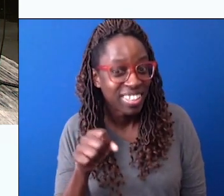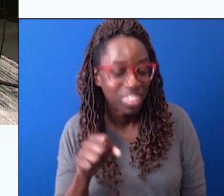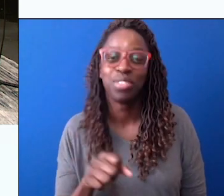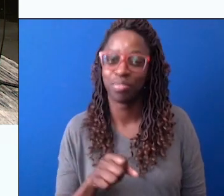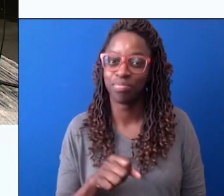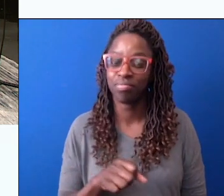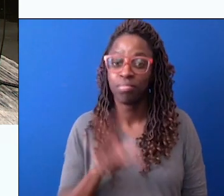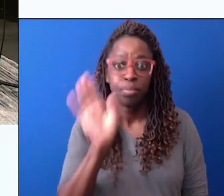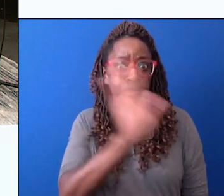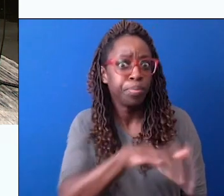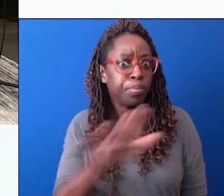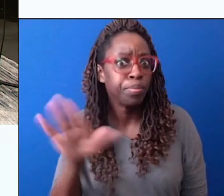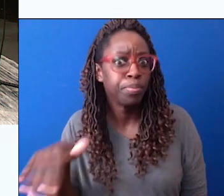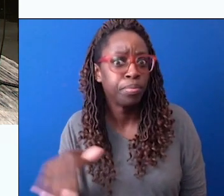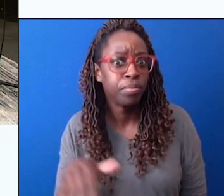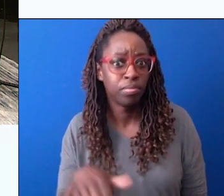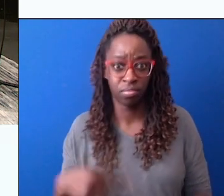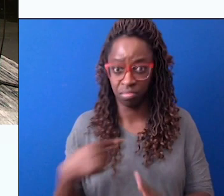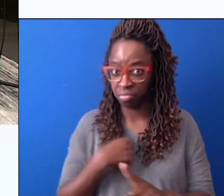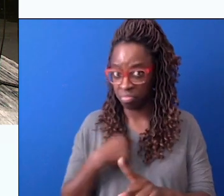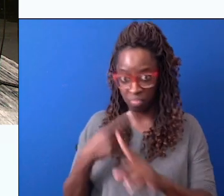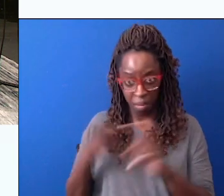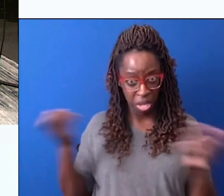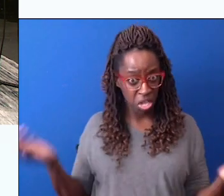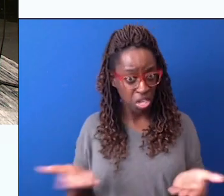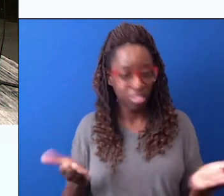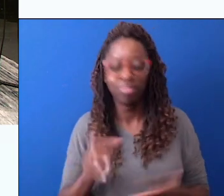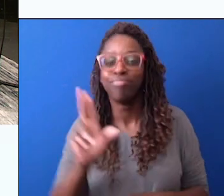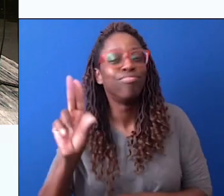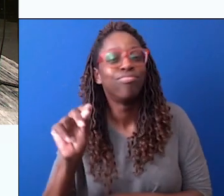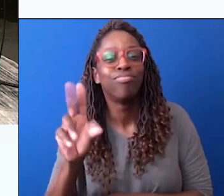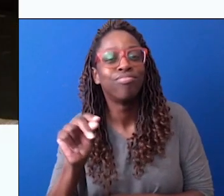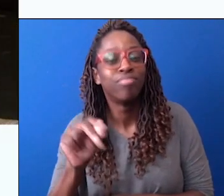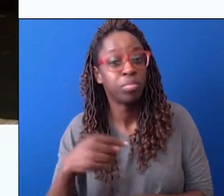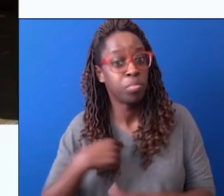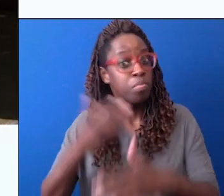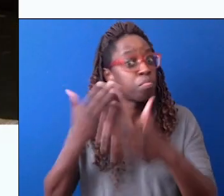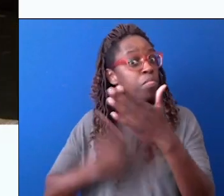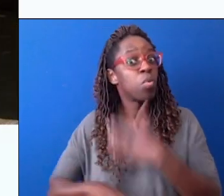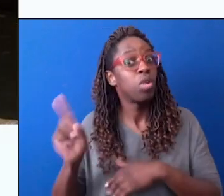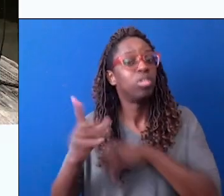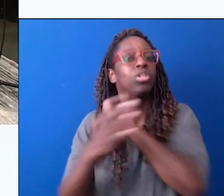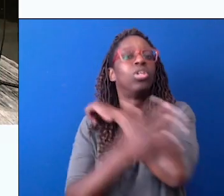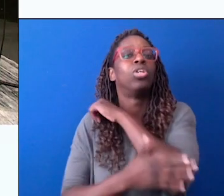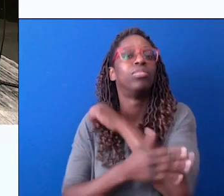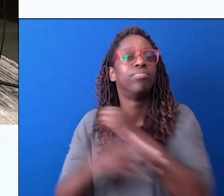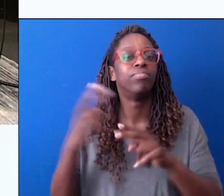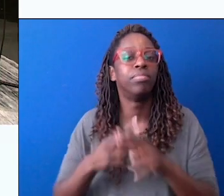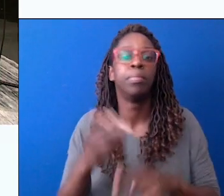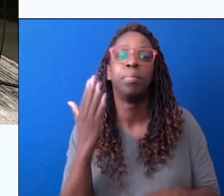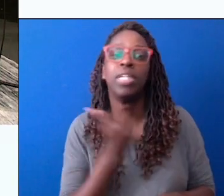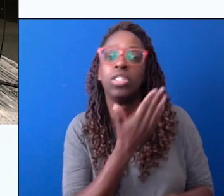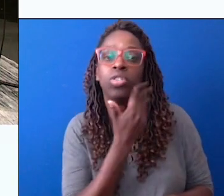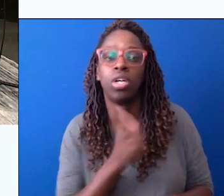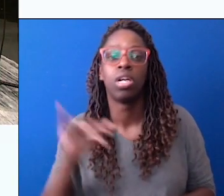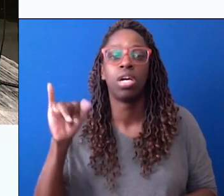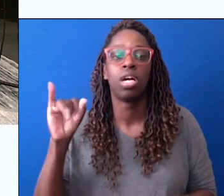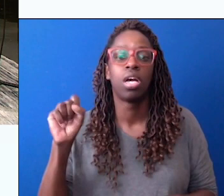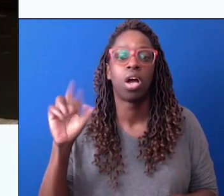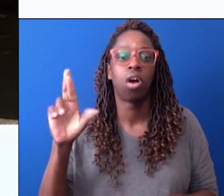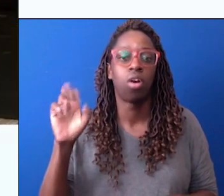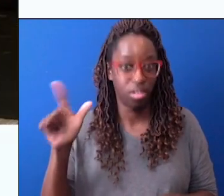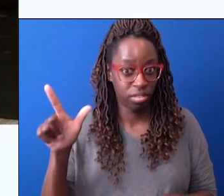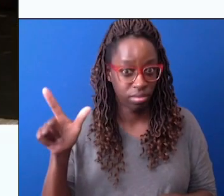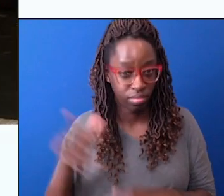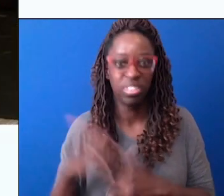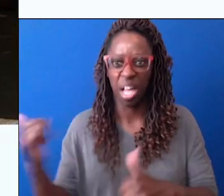Yeah! Yeah. Well, you know, actually, I'm not from here. I was born in a country